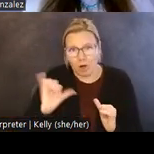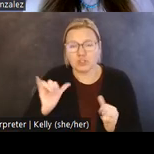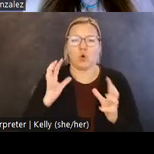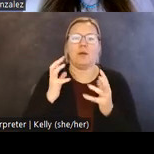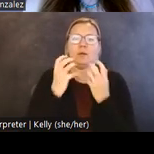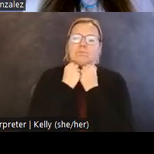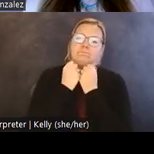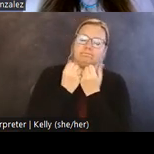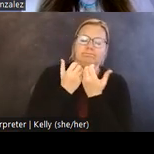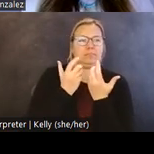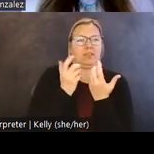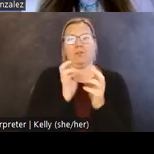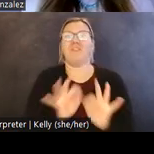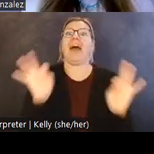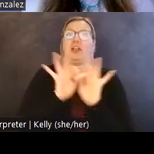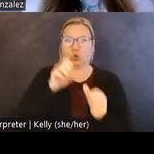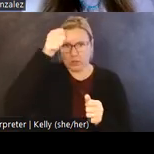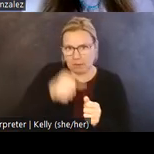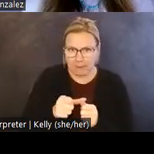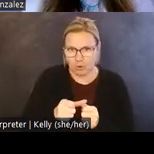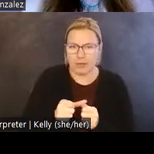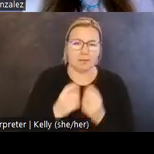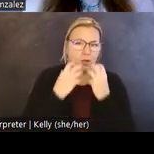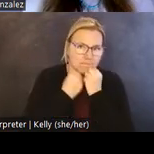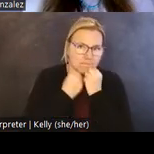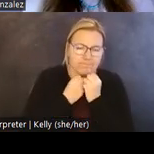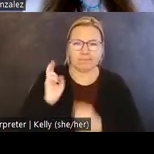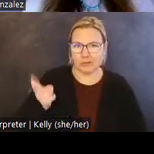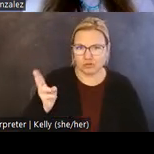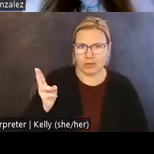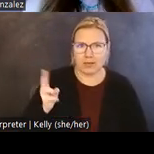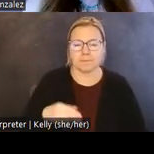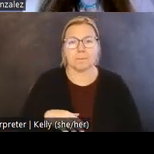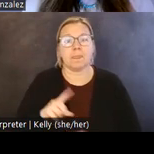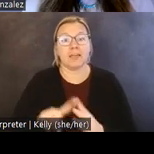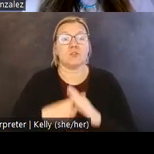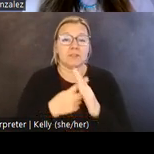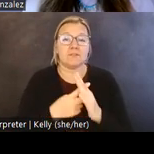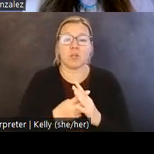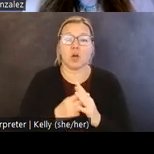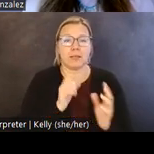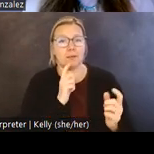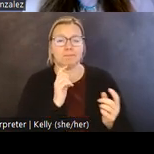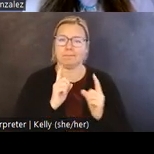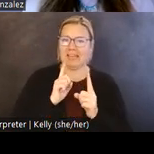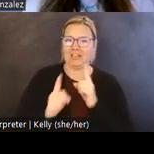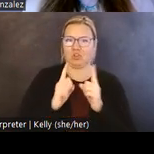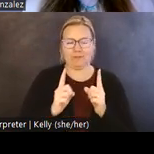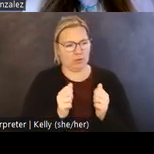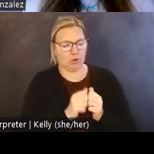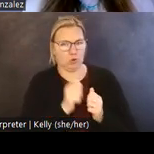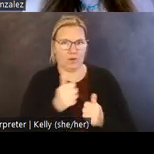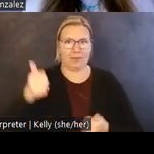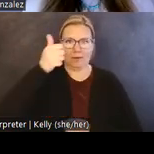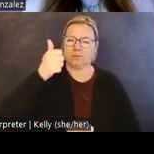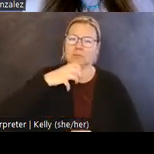archaeology. As we've begun to see. As oral history interviews with elders, fragments from the past that we've recovered